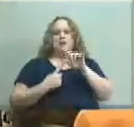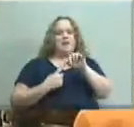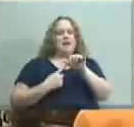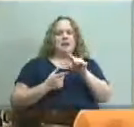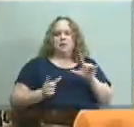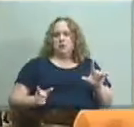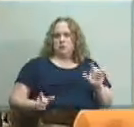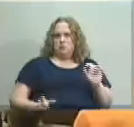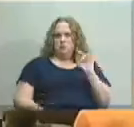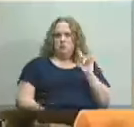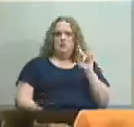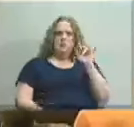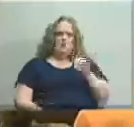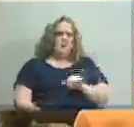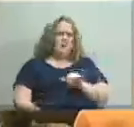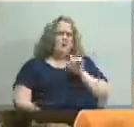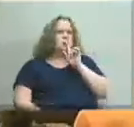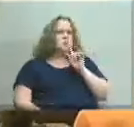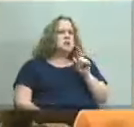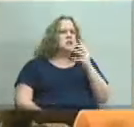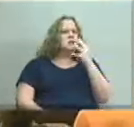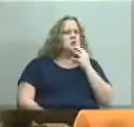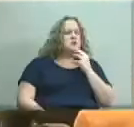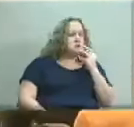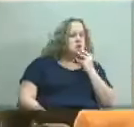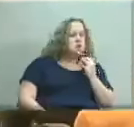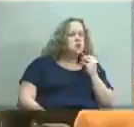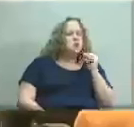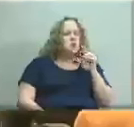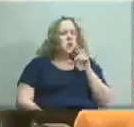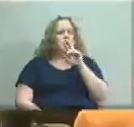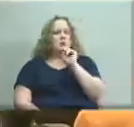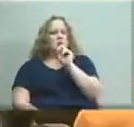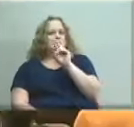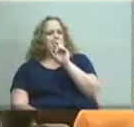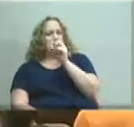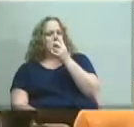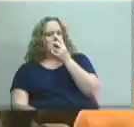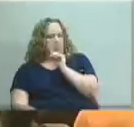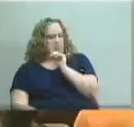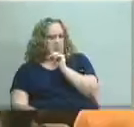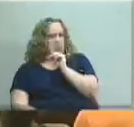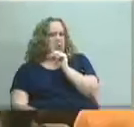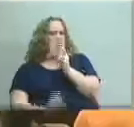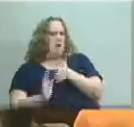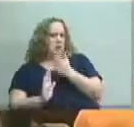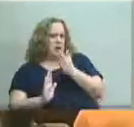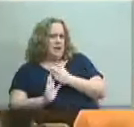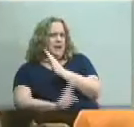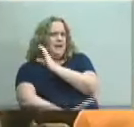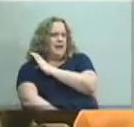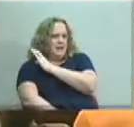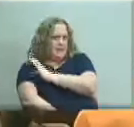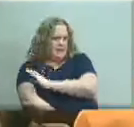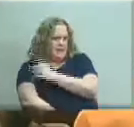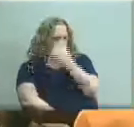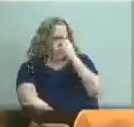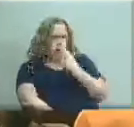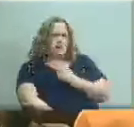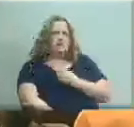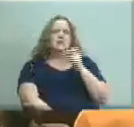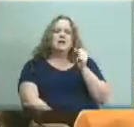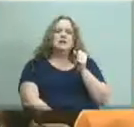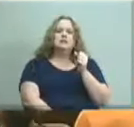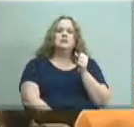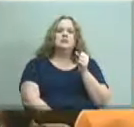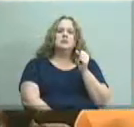okay so this is the equivalent of jewish hospital or norton hospital running a clinic for us uh yes the district has contracts for